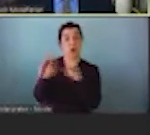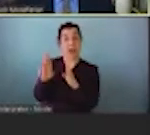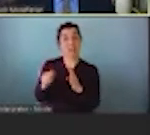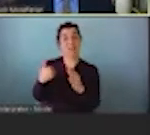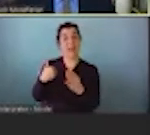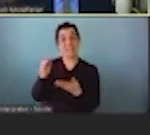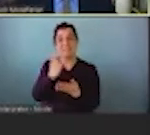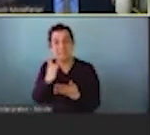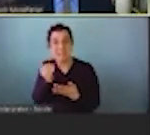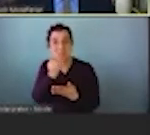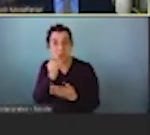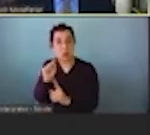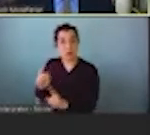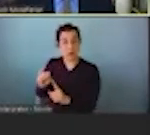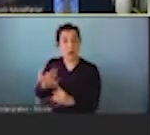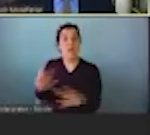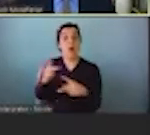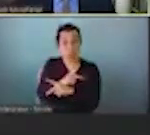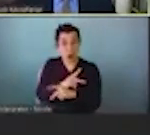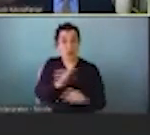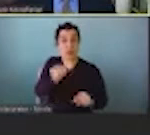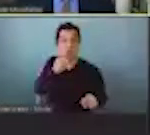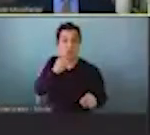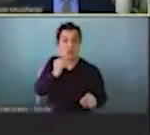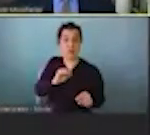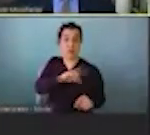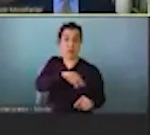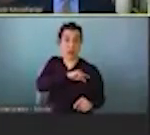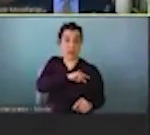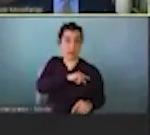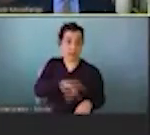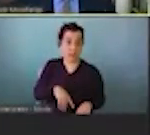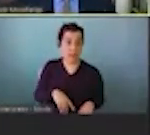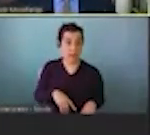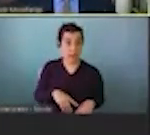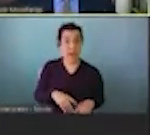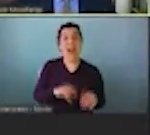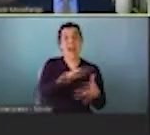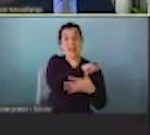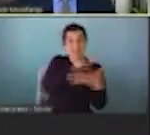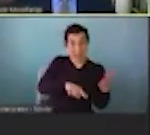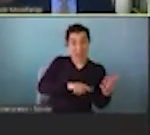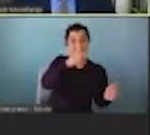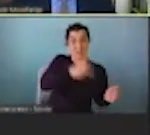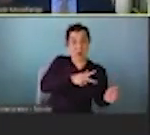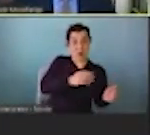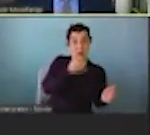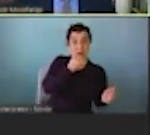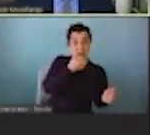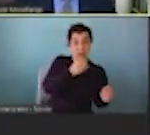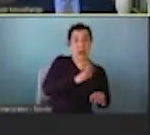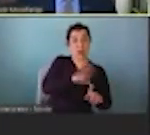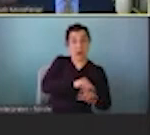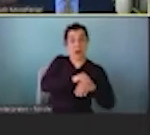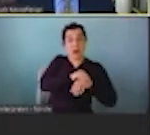security have have worse nutritional quality diets. And this leads to health outcomes, poor health outcomes.